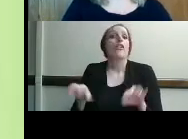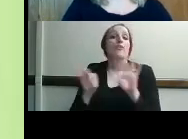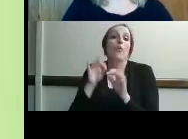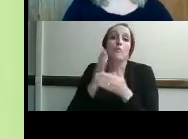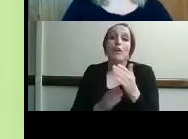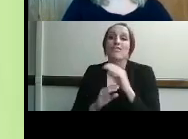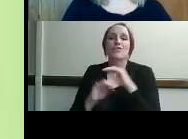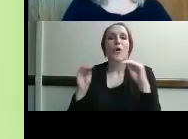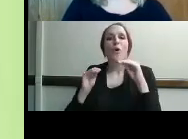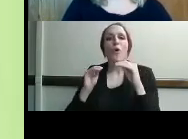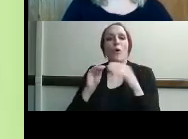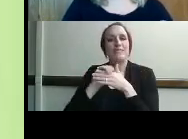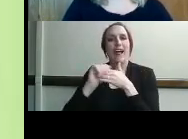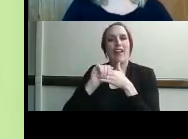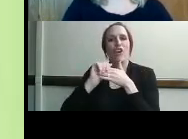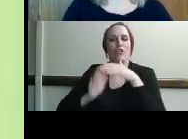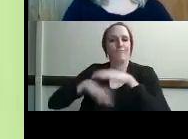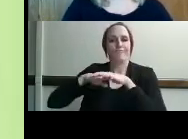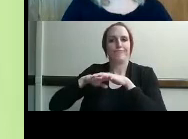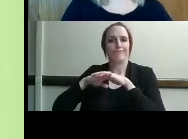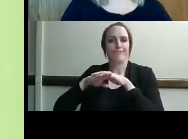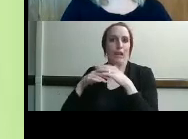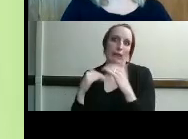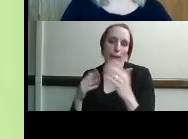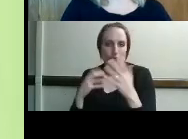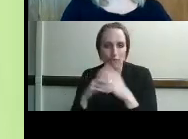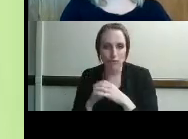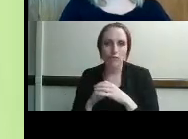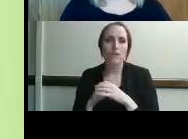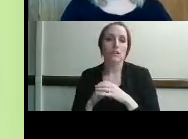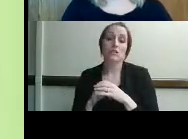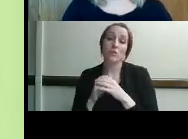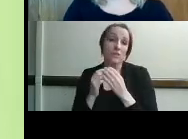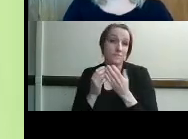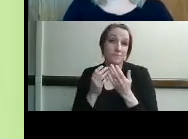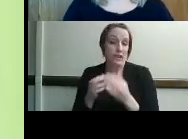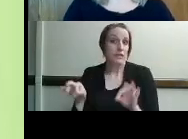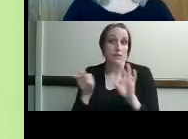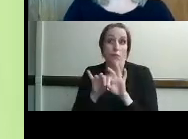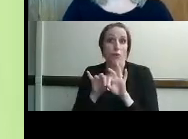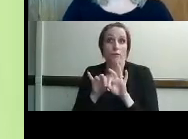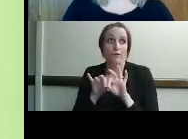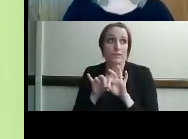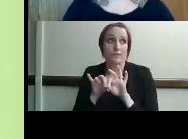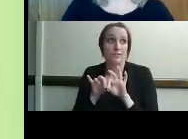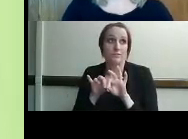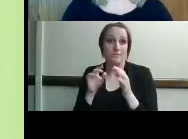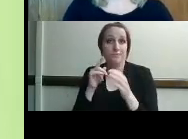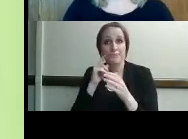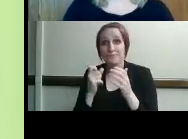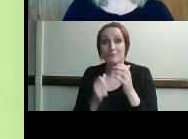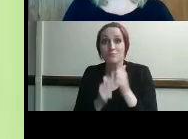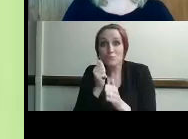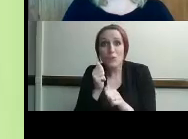that is very important for many of you who know anything about um equipment technology